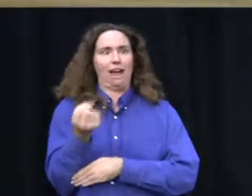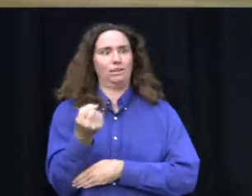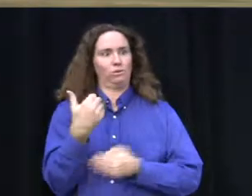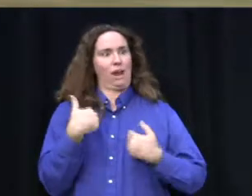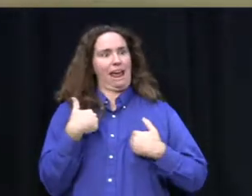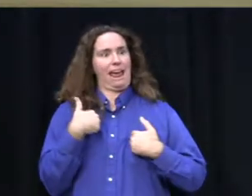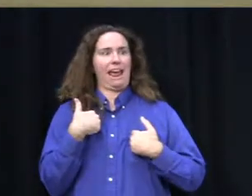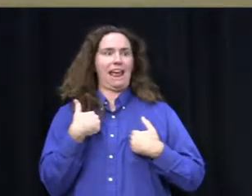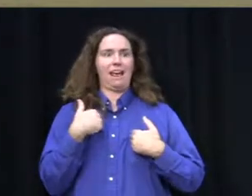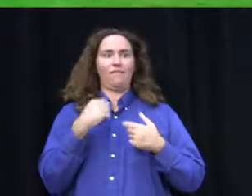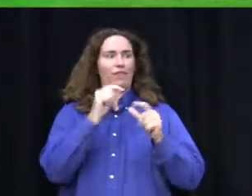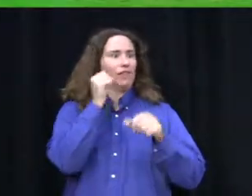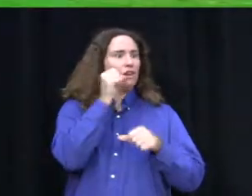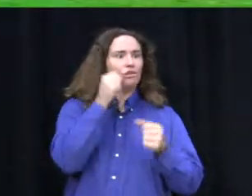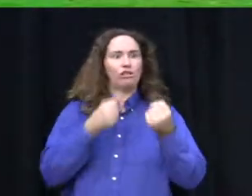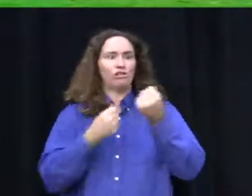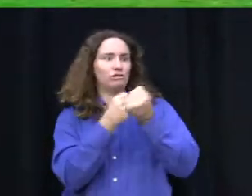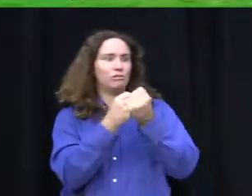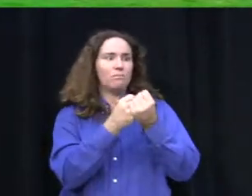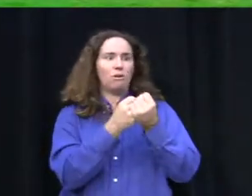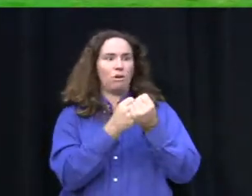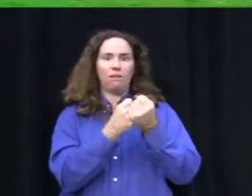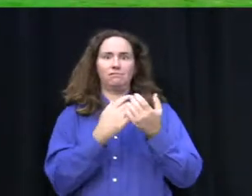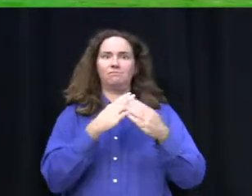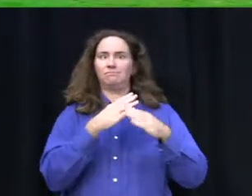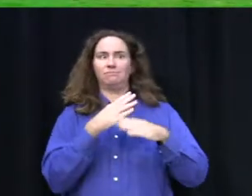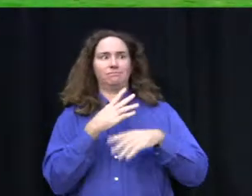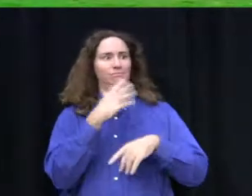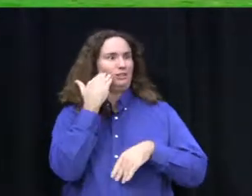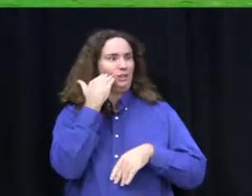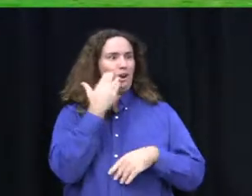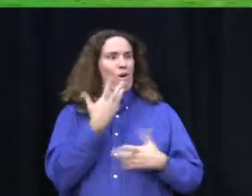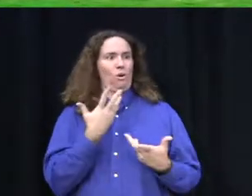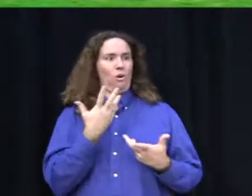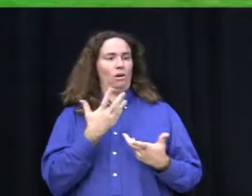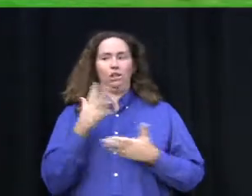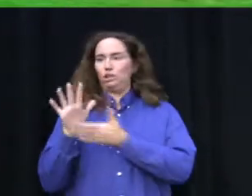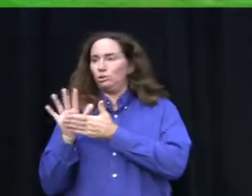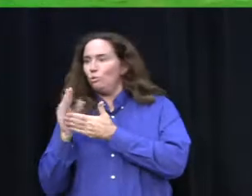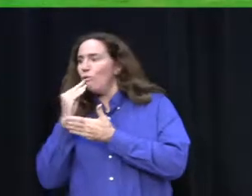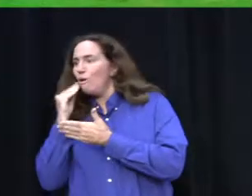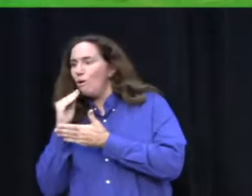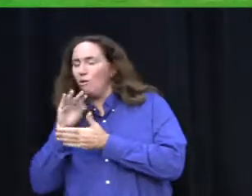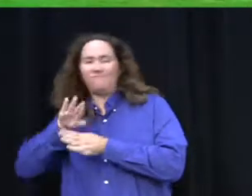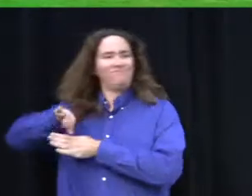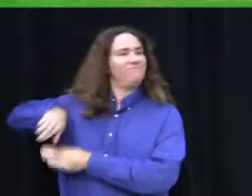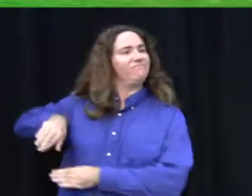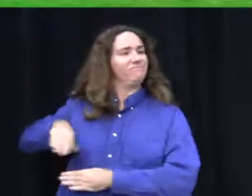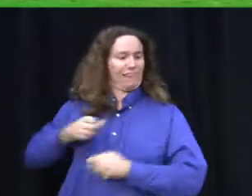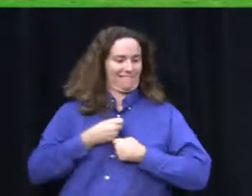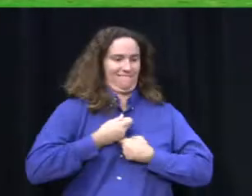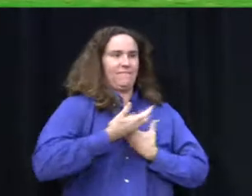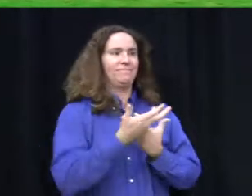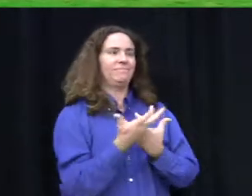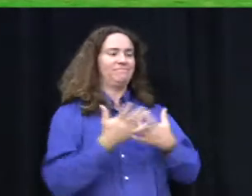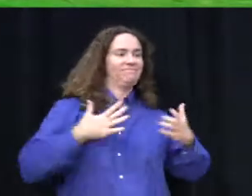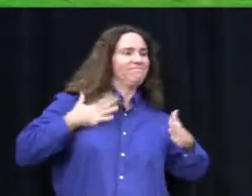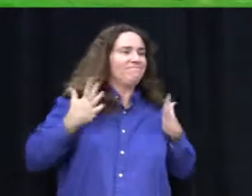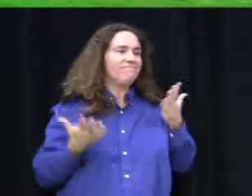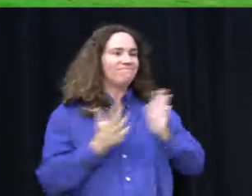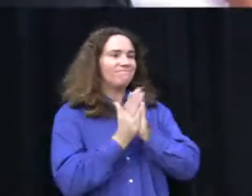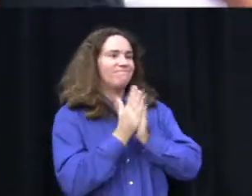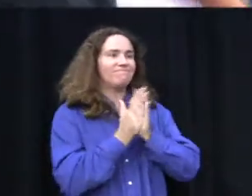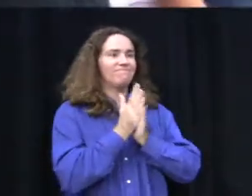have all those girls have your back and it gives them an outlet from school and from home. It really helps just to kind of